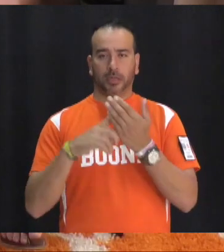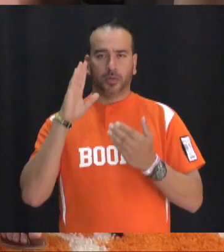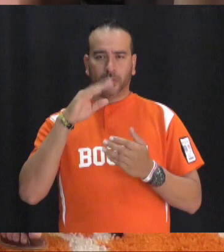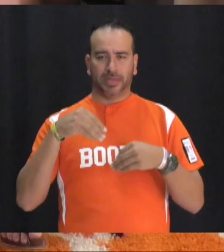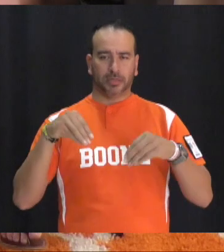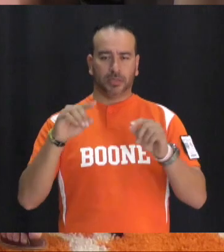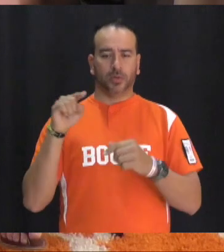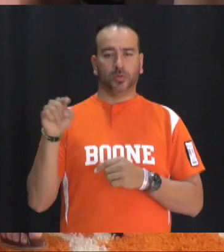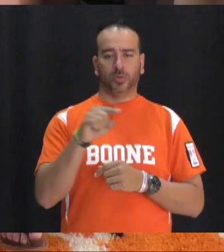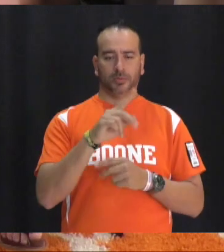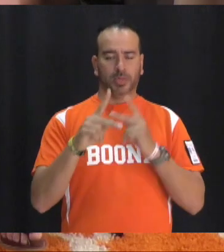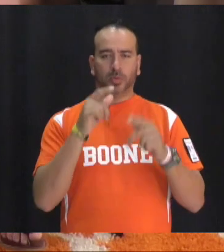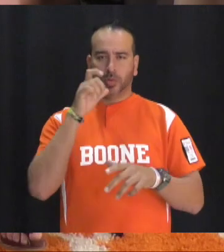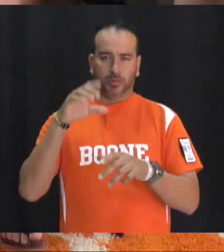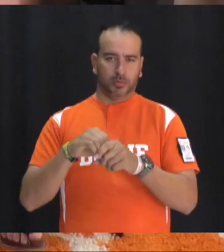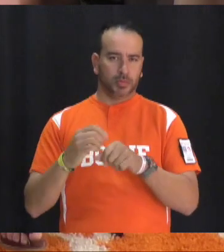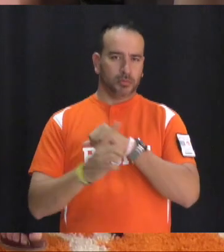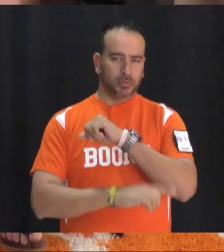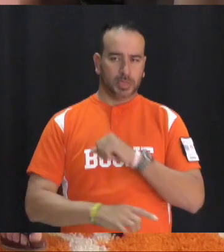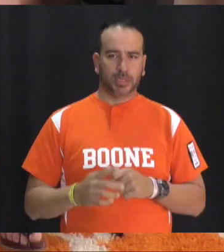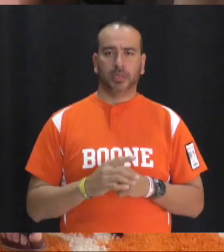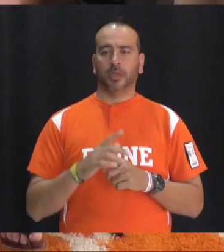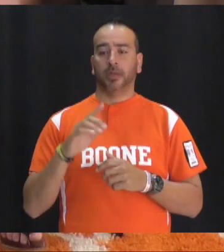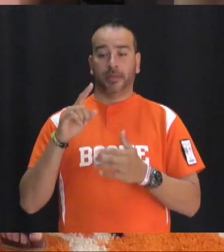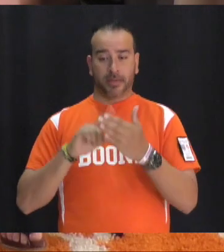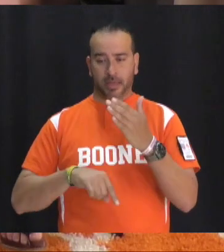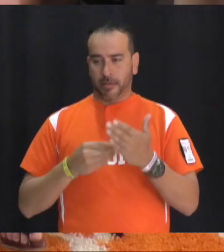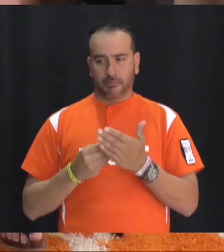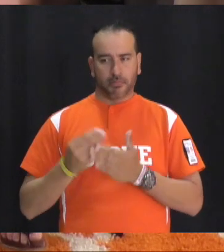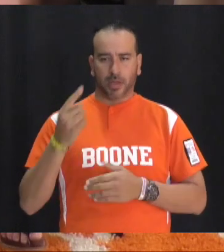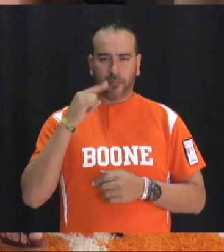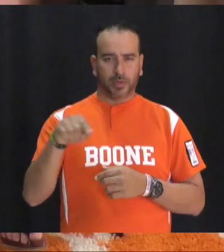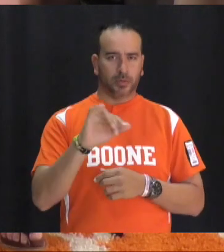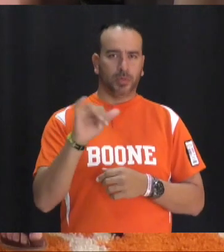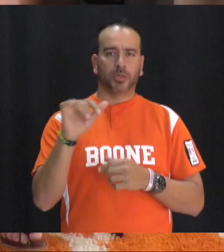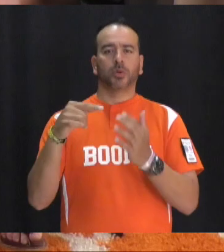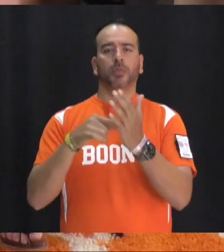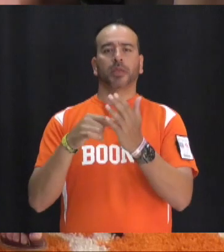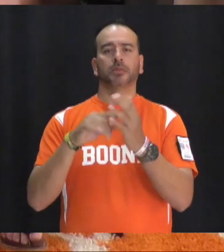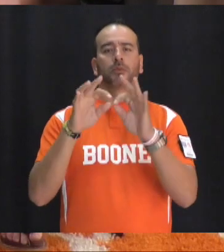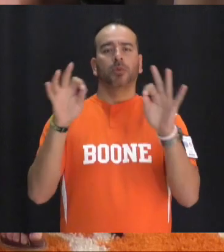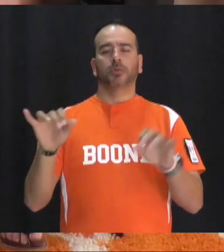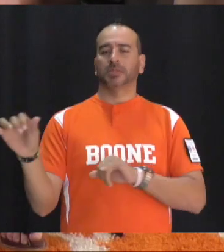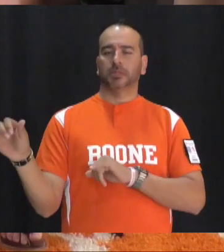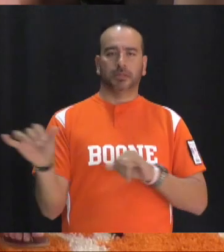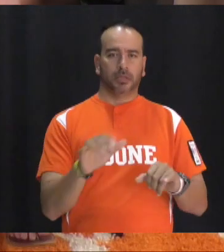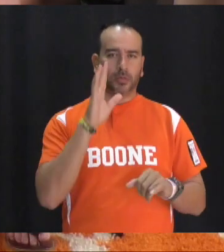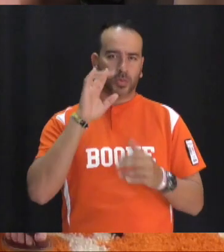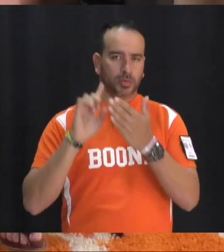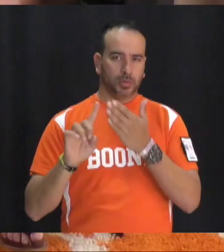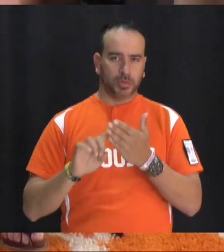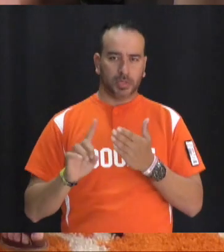sold to these individuals and may not be purchased for them as a guest just like obligations a level 4 infraction clearance